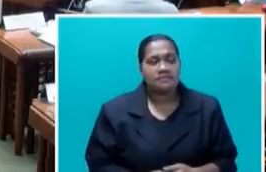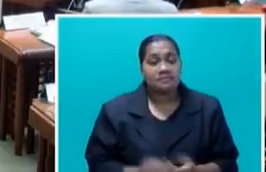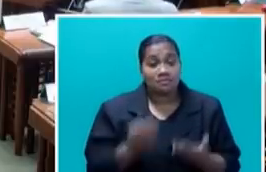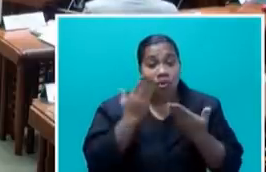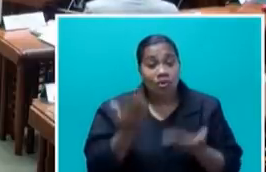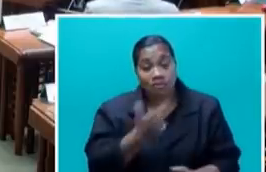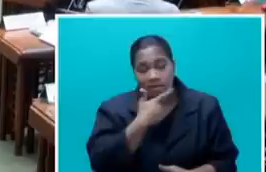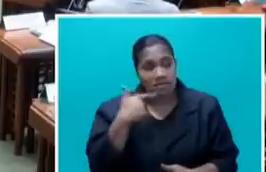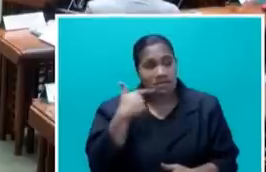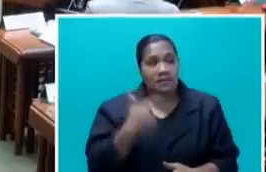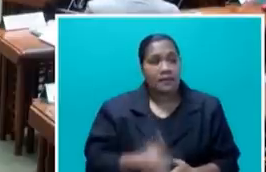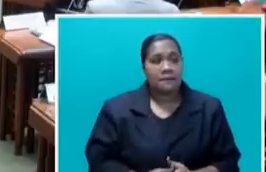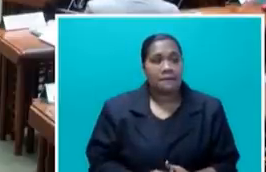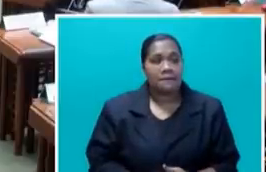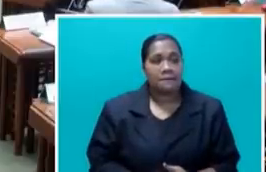I can't hear.